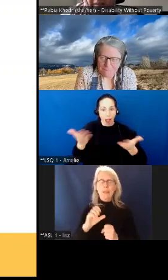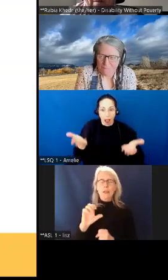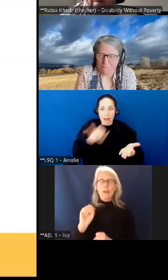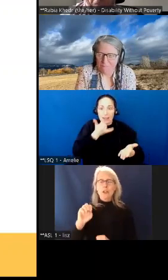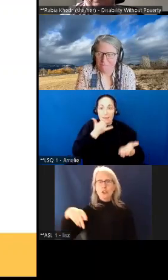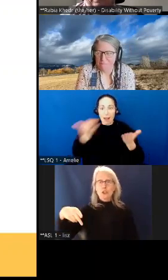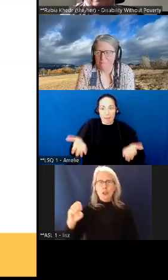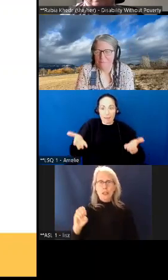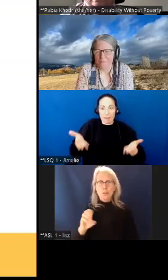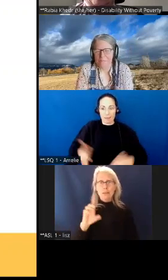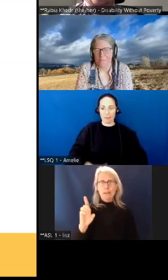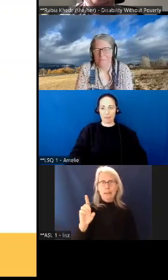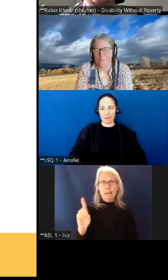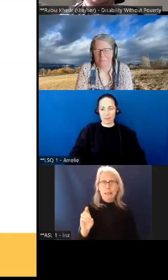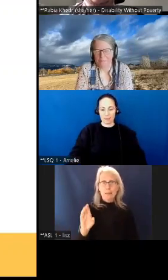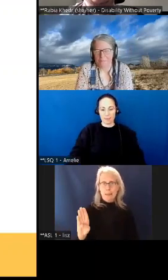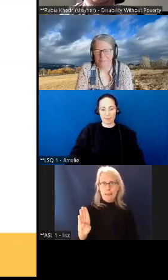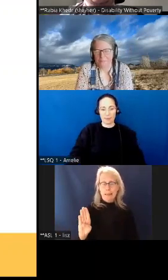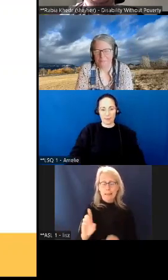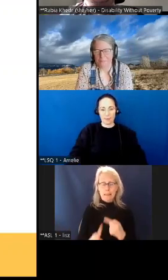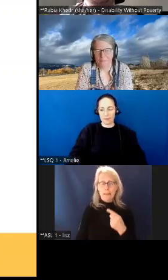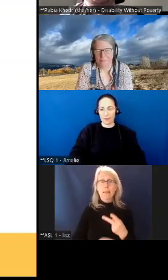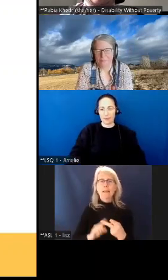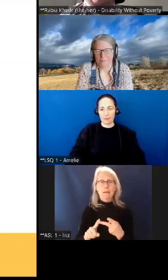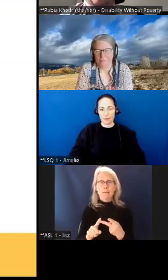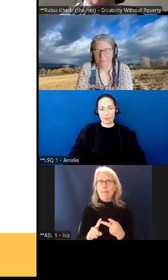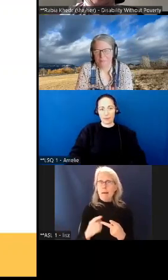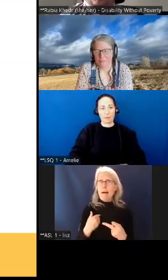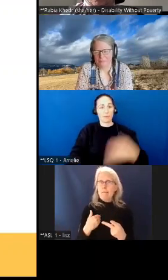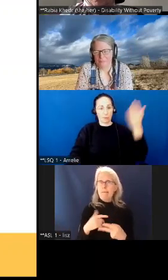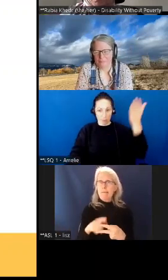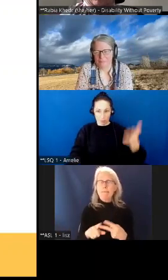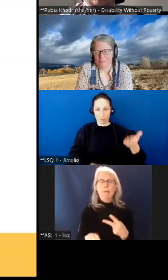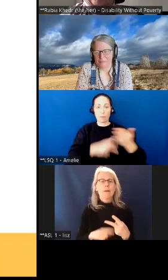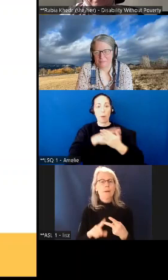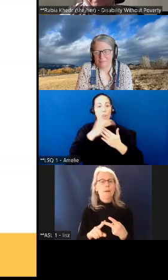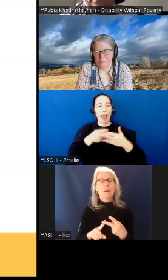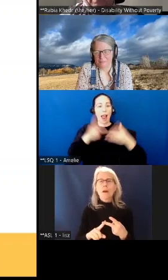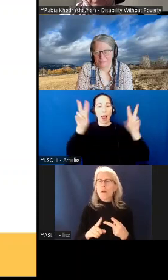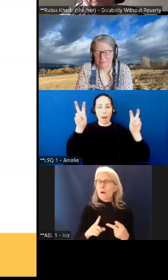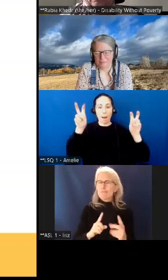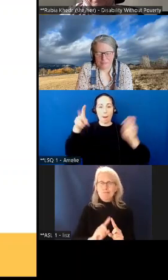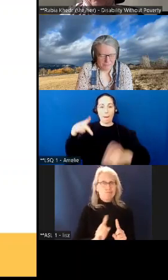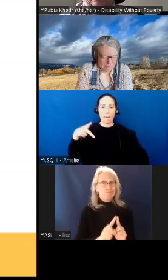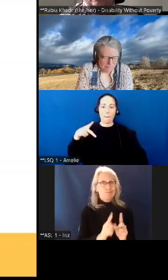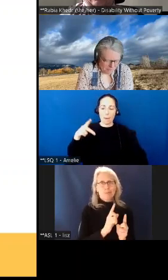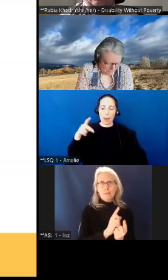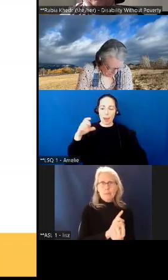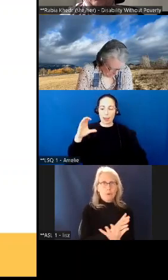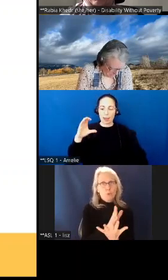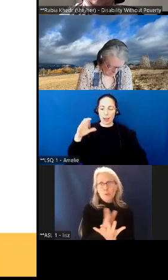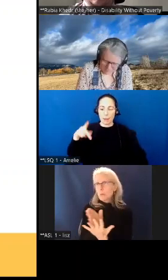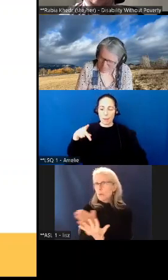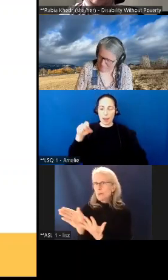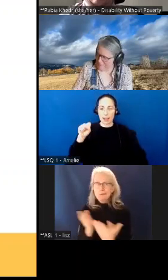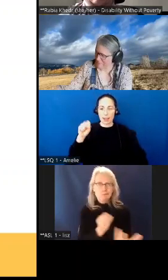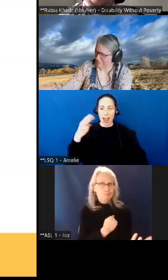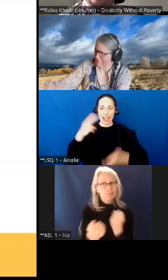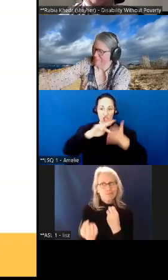cdb we have heard from people of all the possibilities of how they could